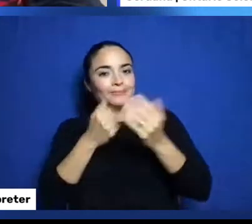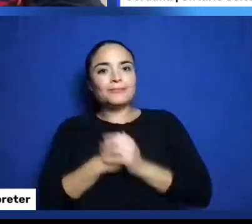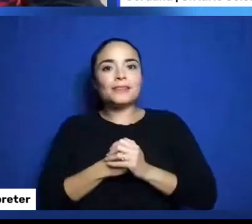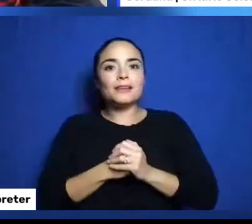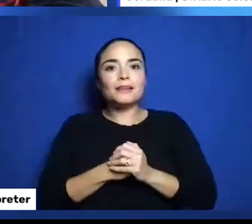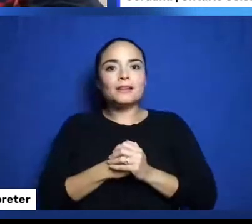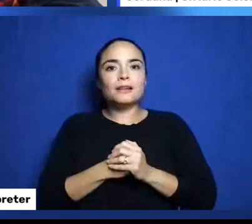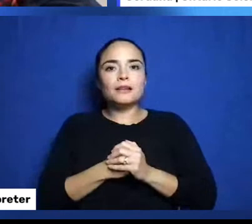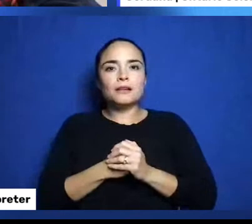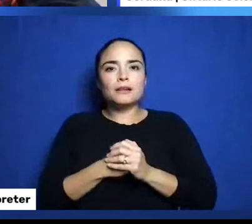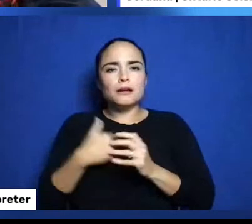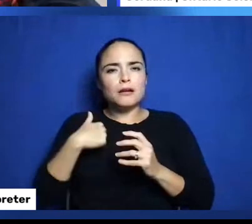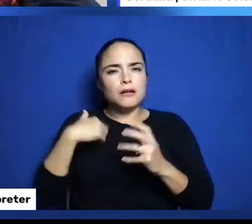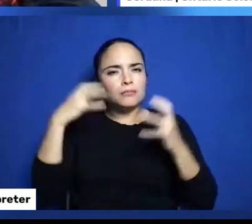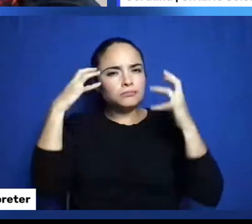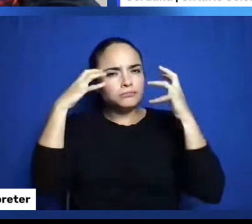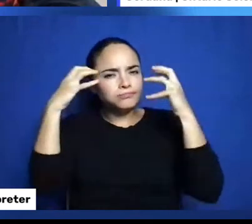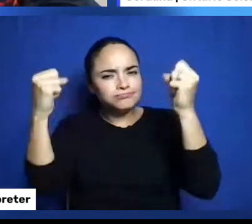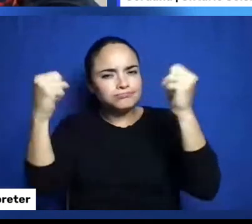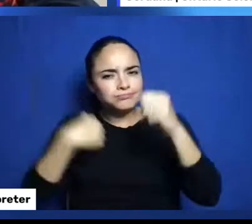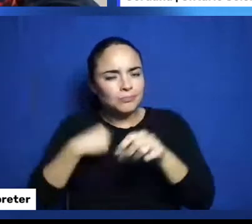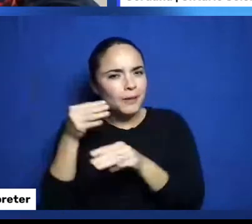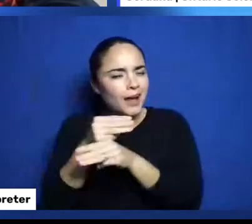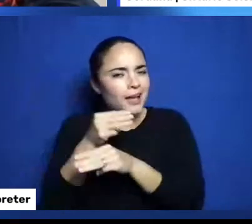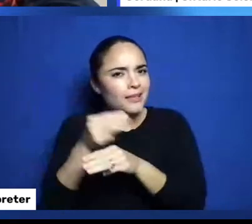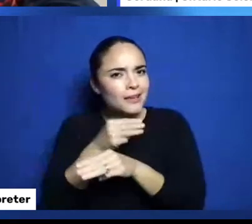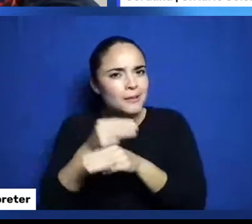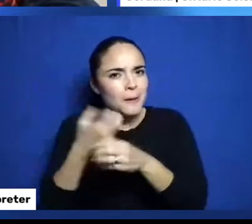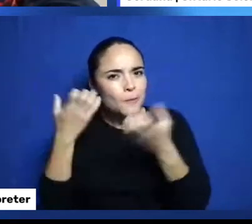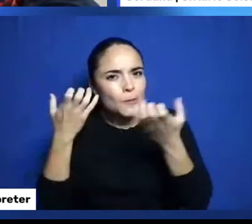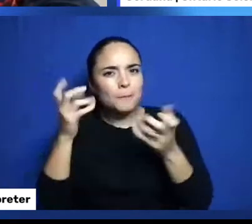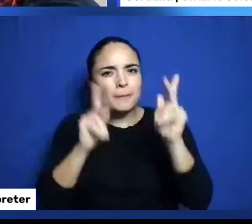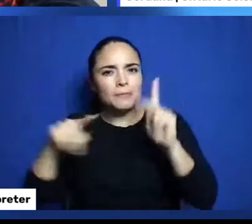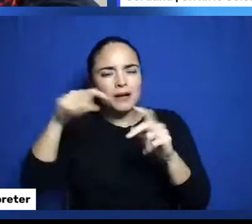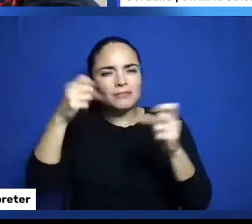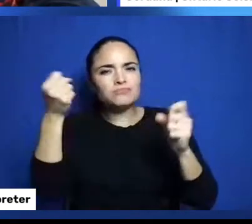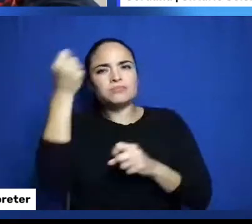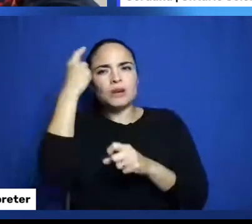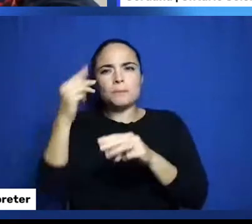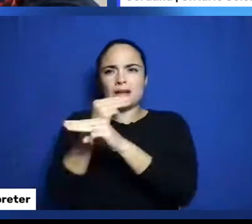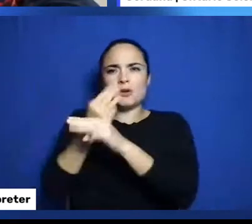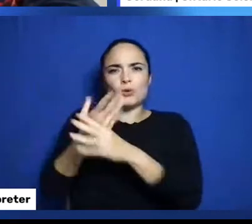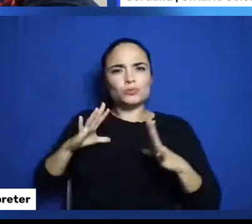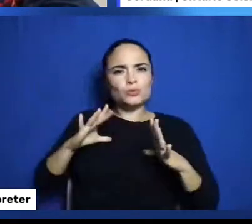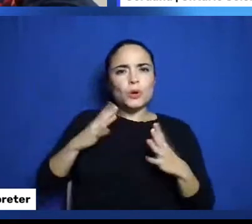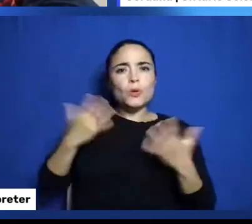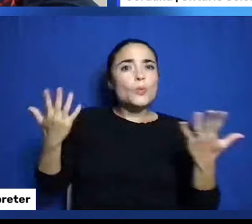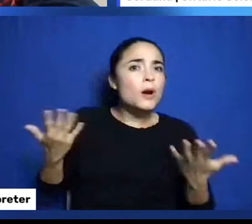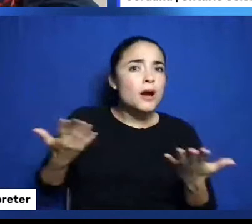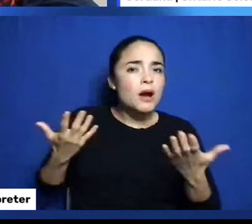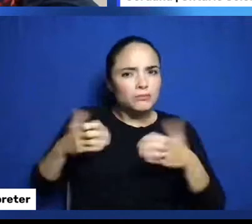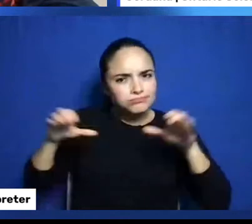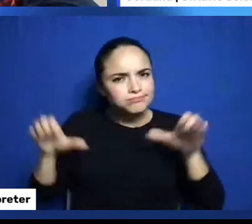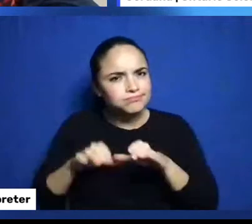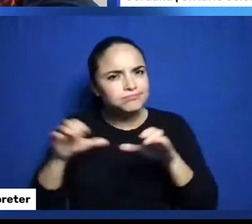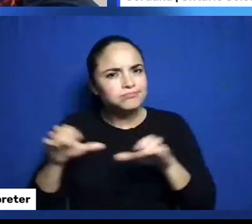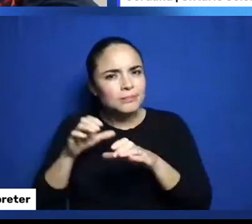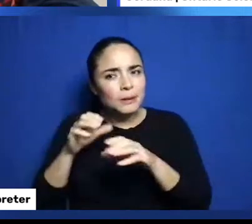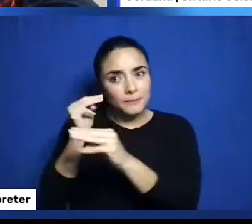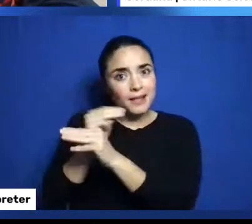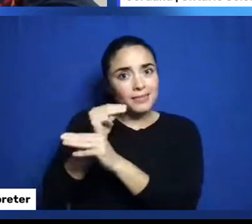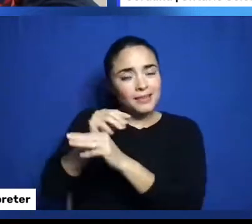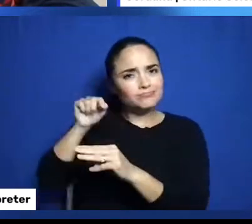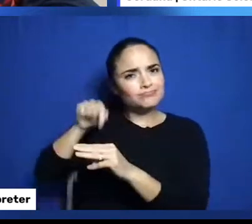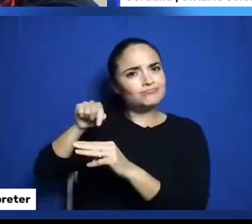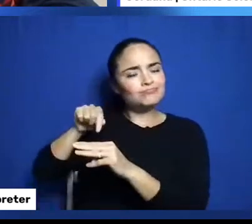always trying to get people to see that math is really neat. And that it's involved in almost everything that we do. And so I know we have a lot of students